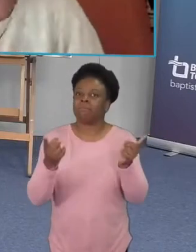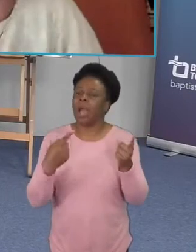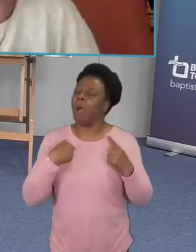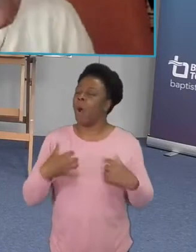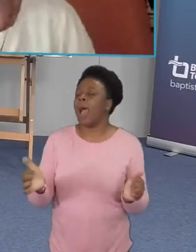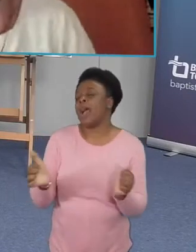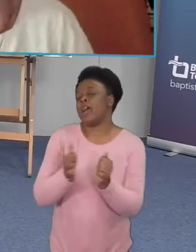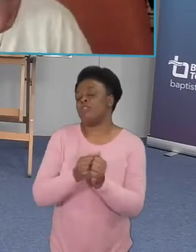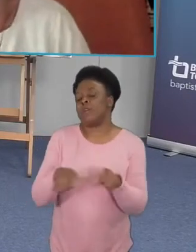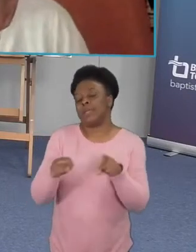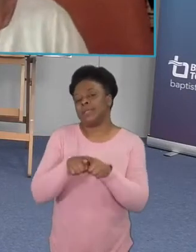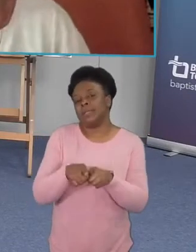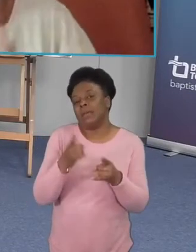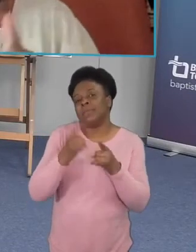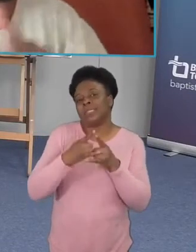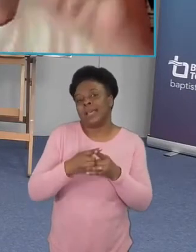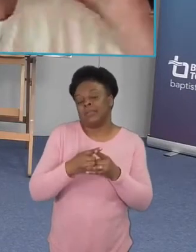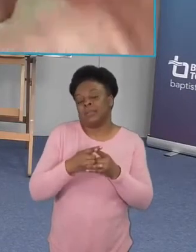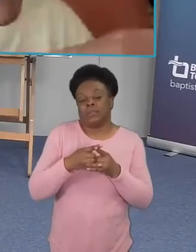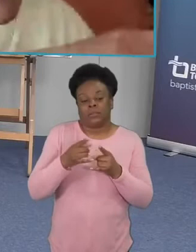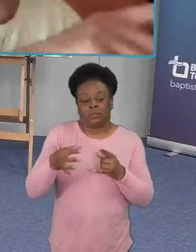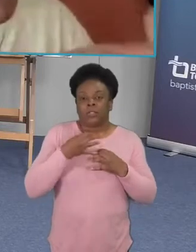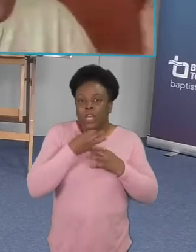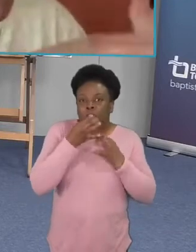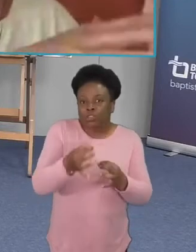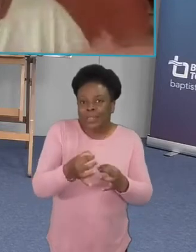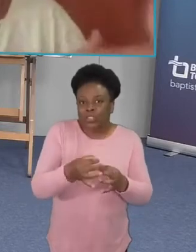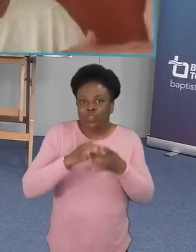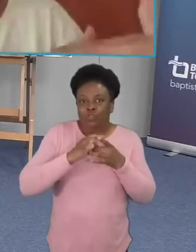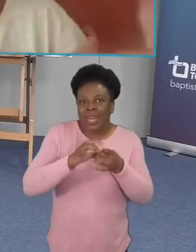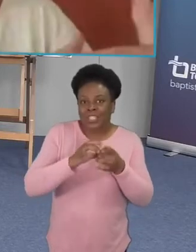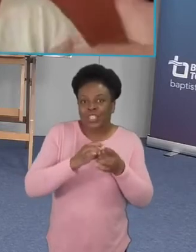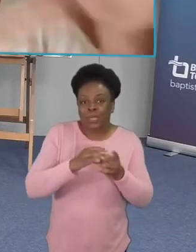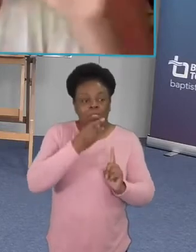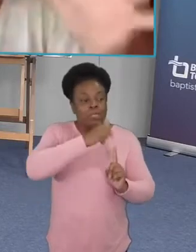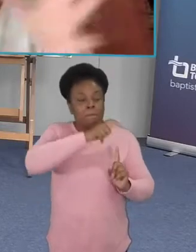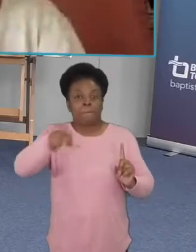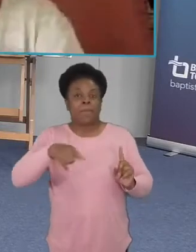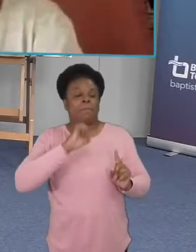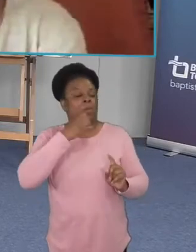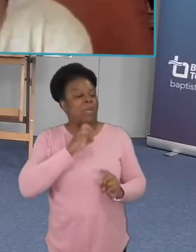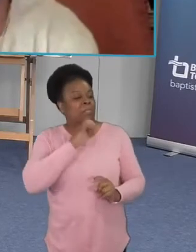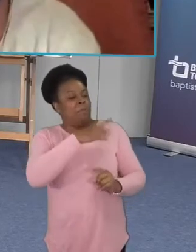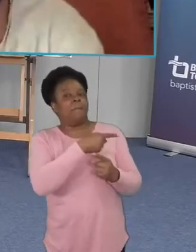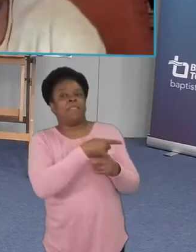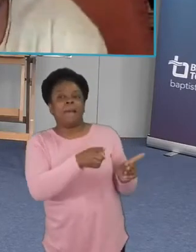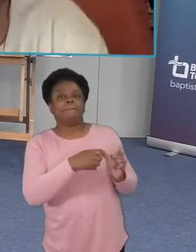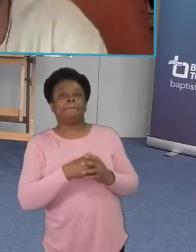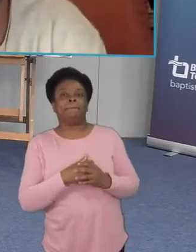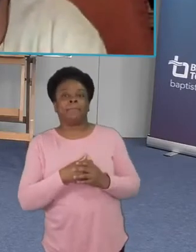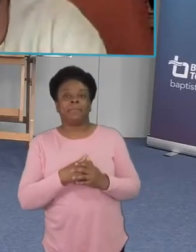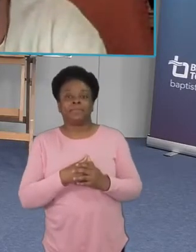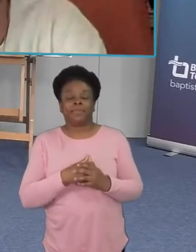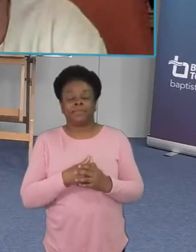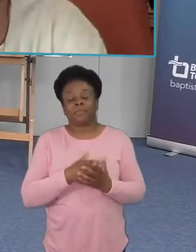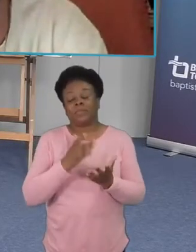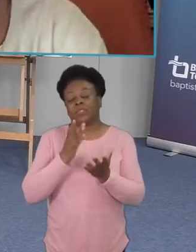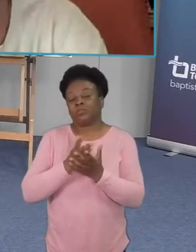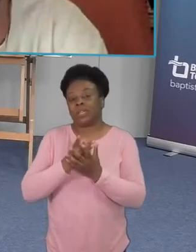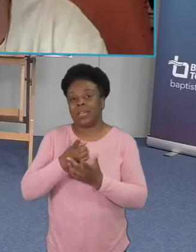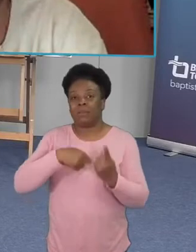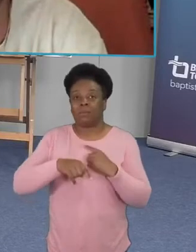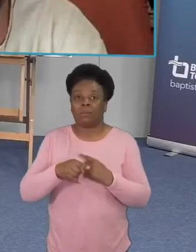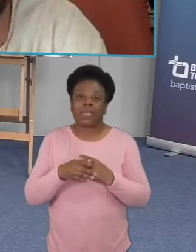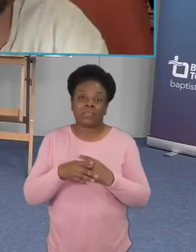in the sand um that we can't we can't do anything together if we don't agree on this that's that's really